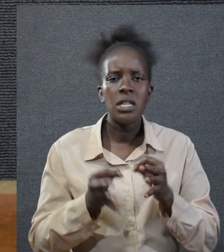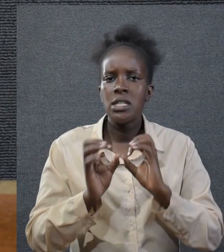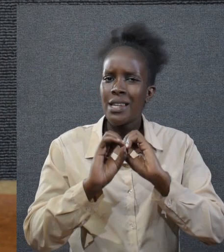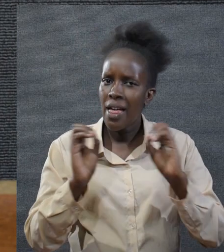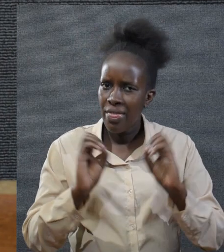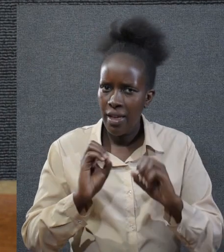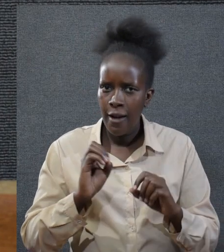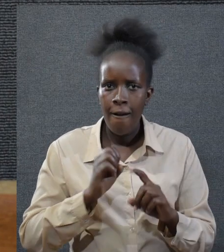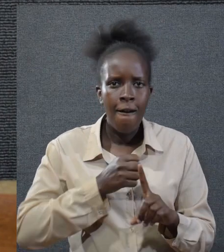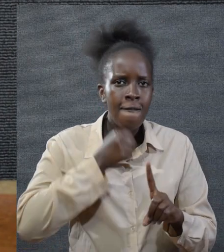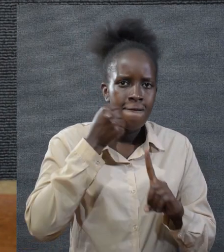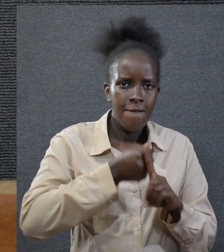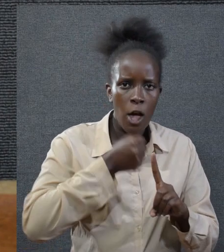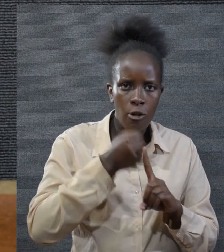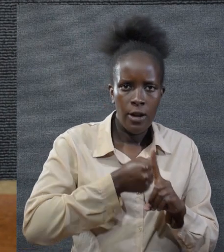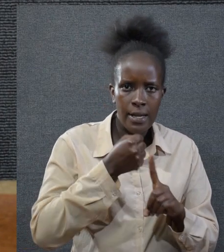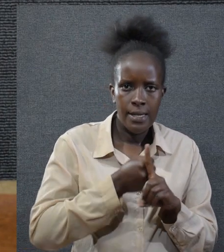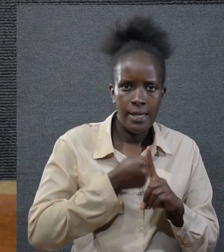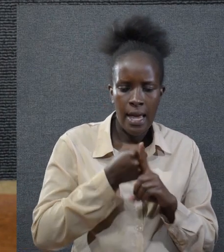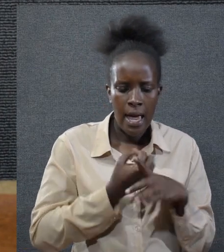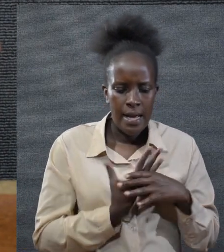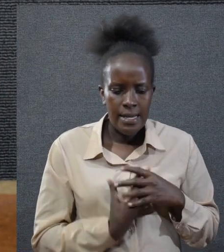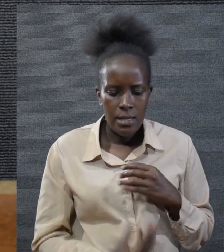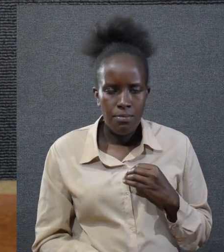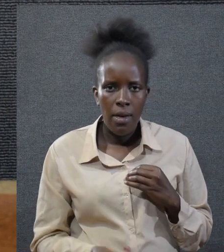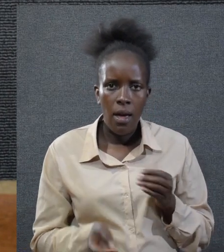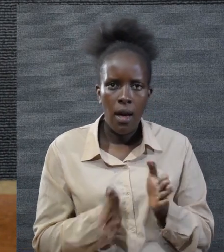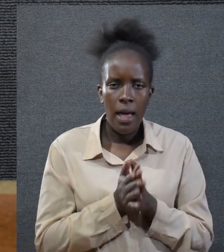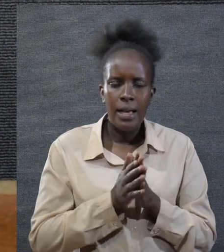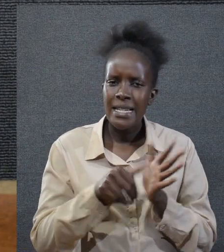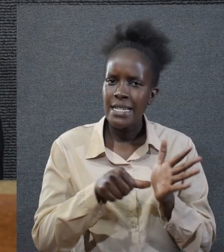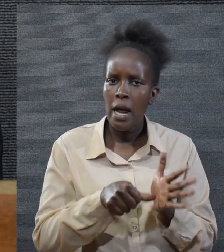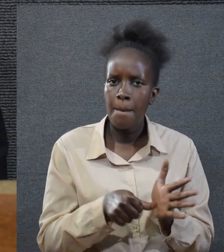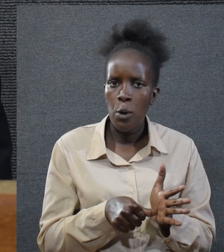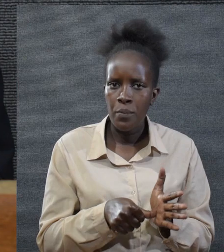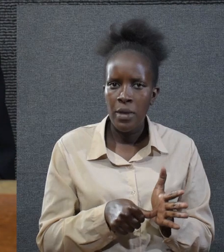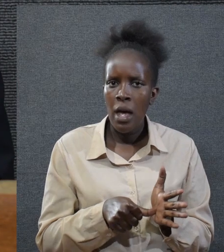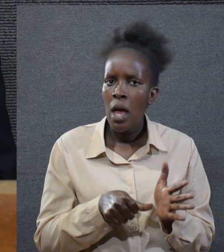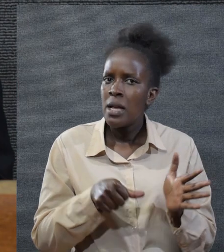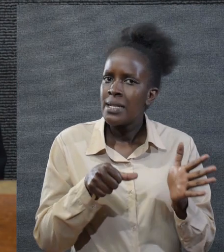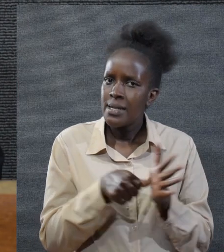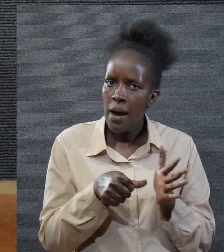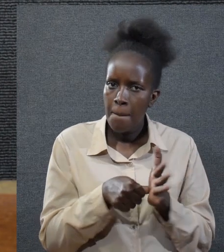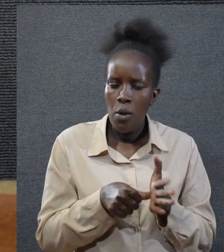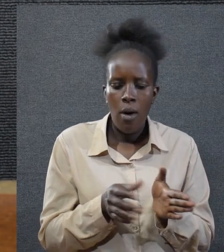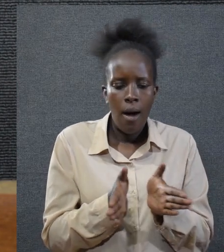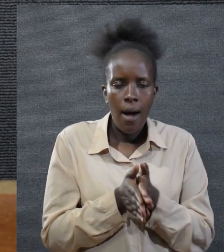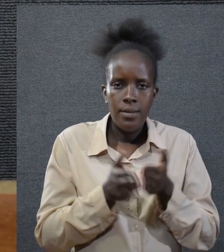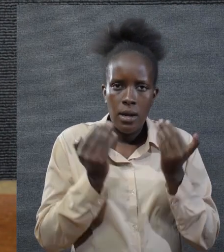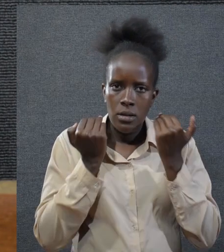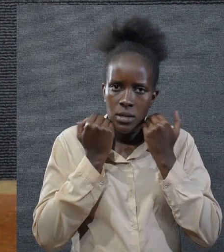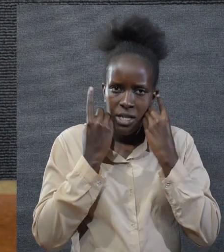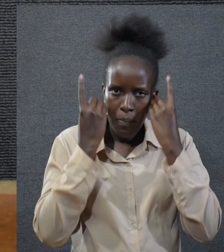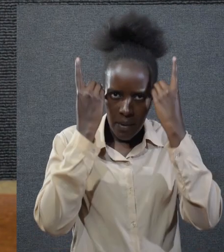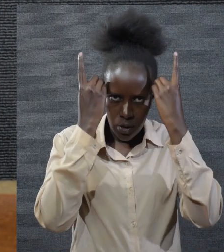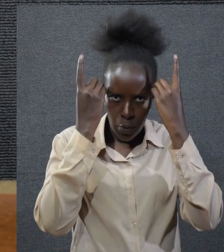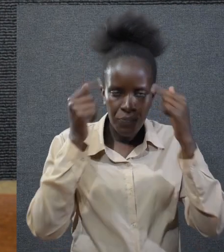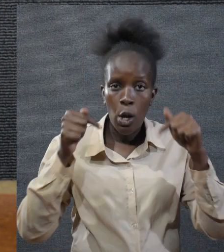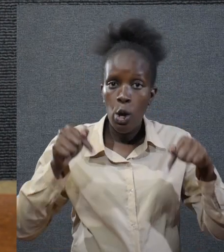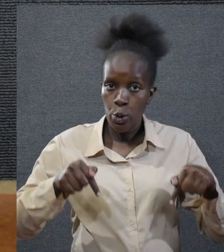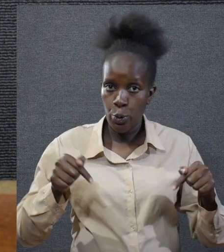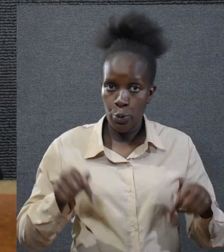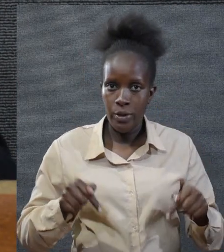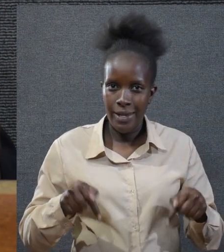injustice, violence, despair, and trouble. Trouble, trouble, and depression.